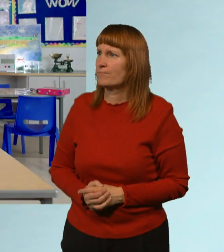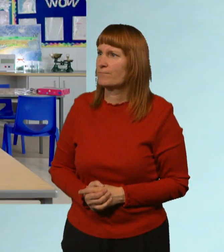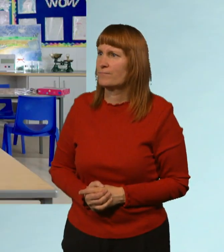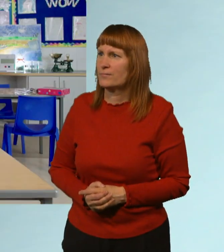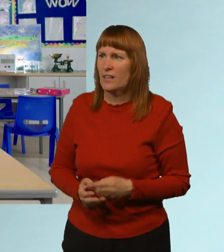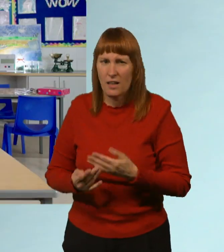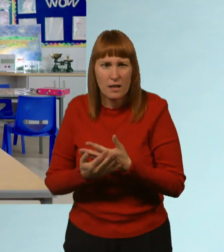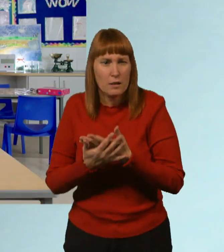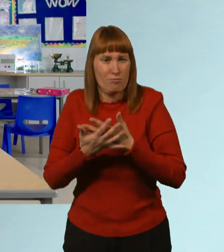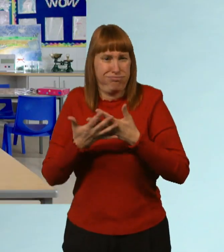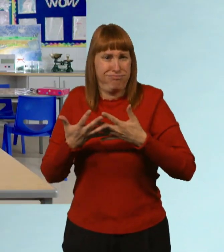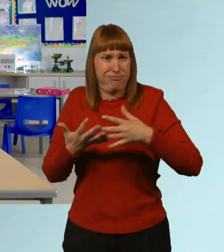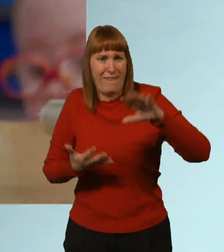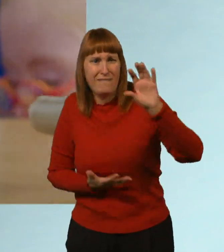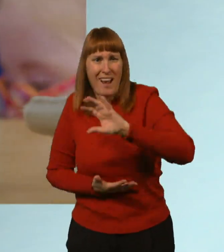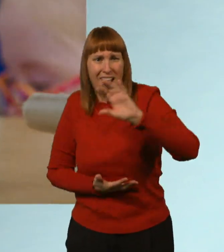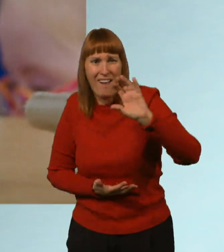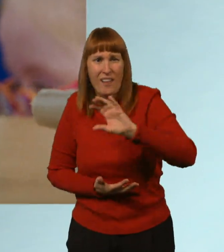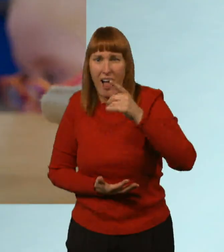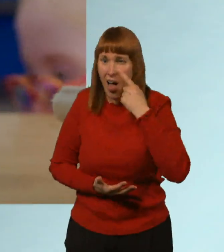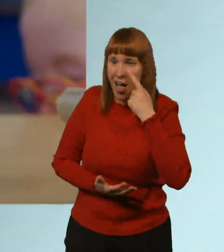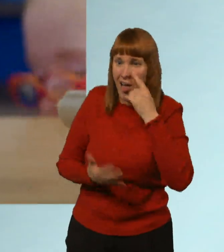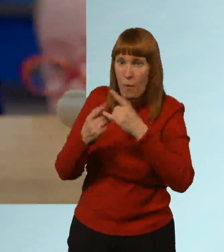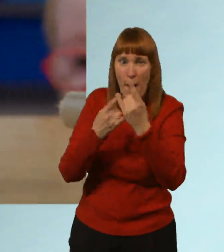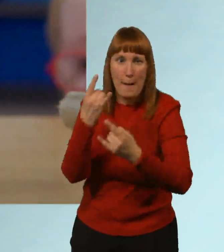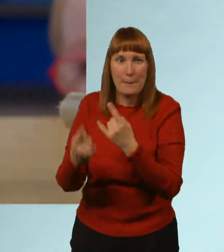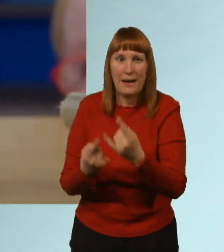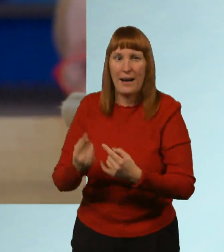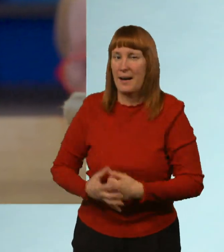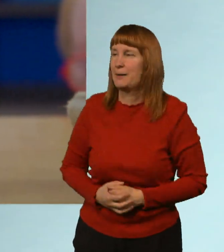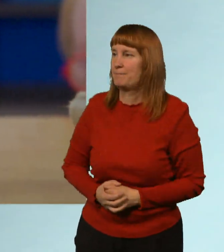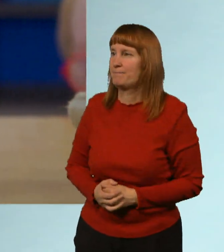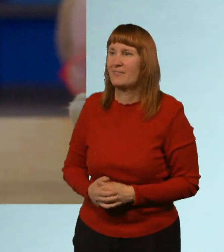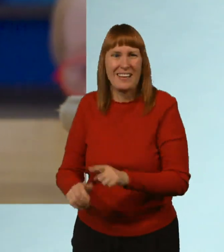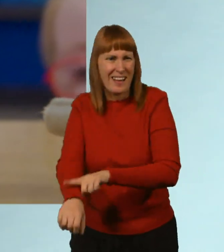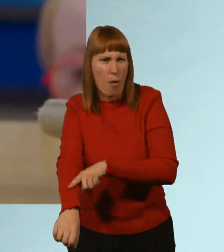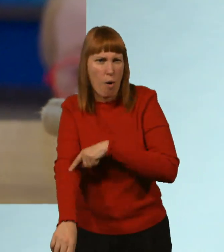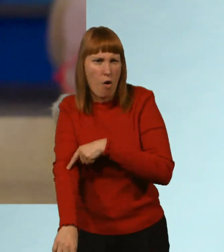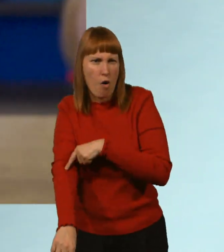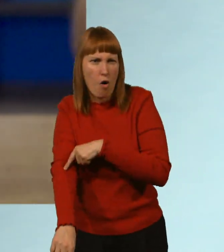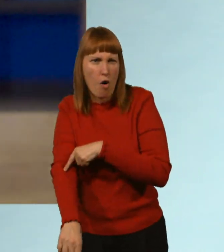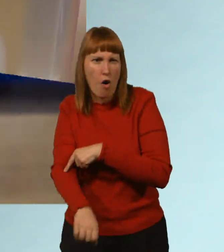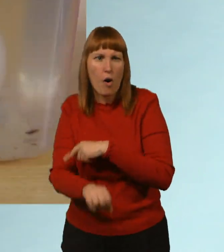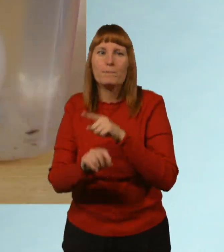Now they have to wait and see what happens to the egg. For how long? Until the same time tomorrow.